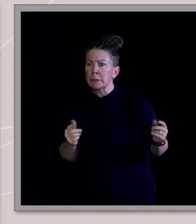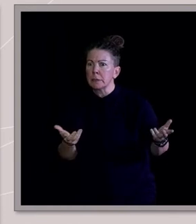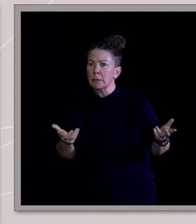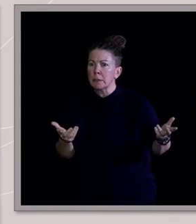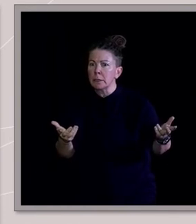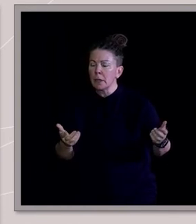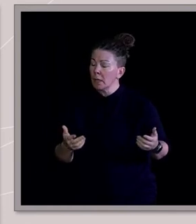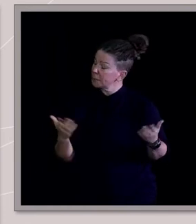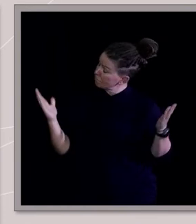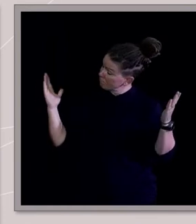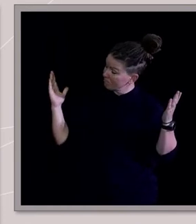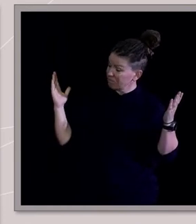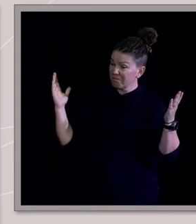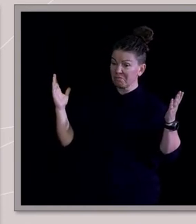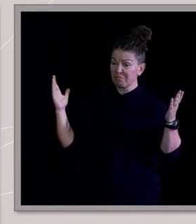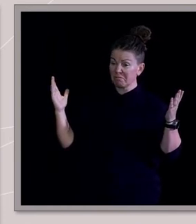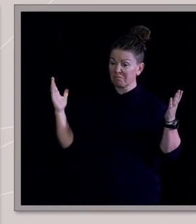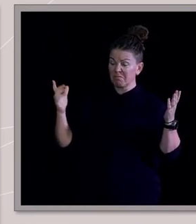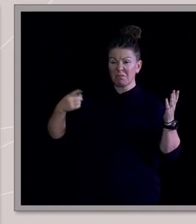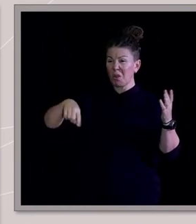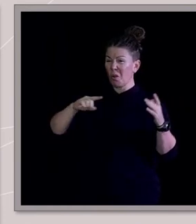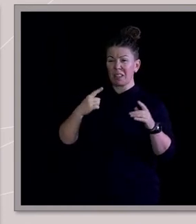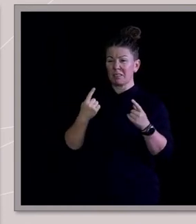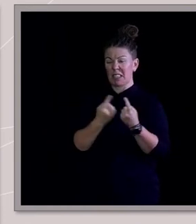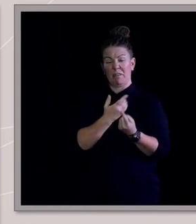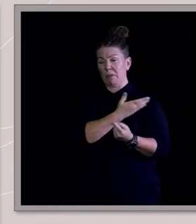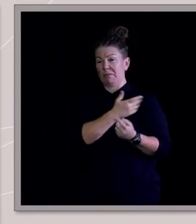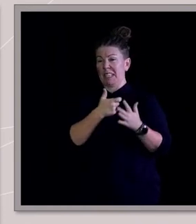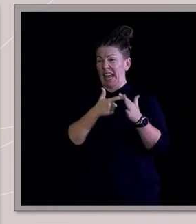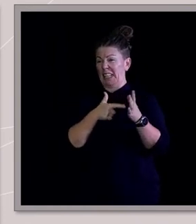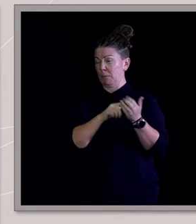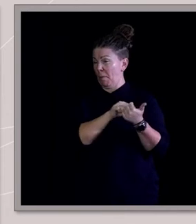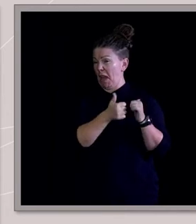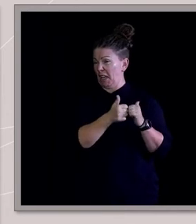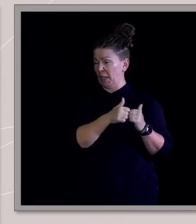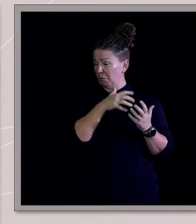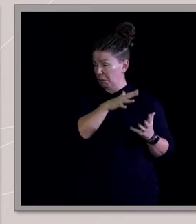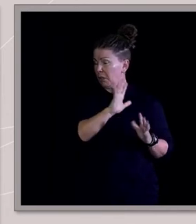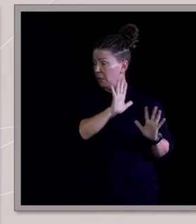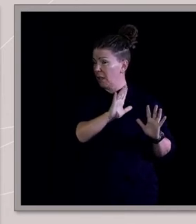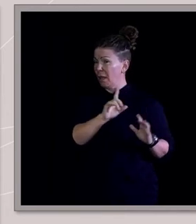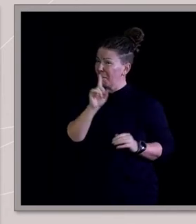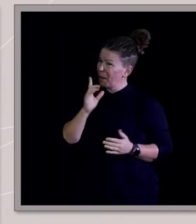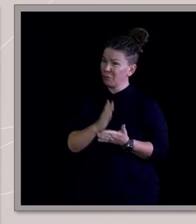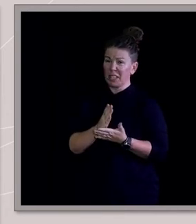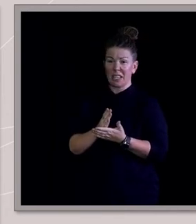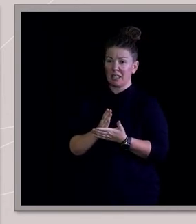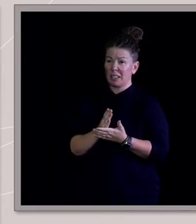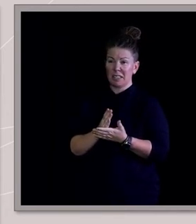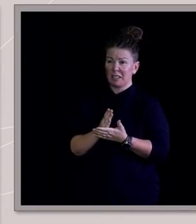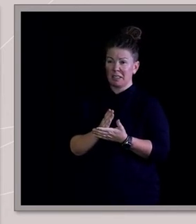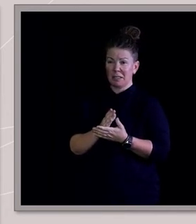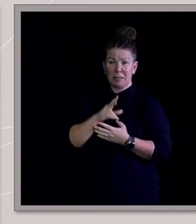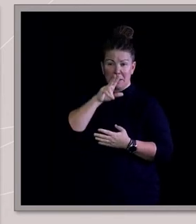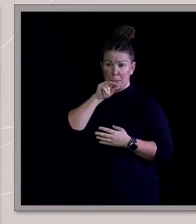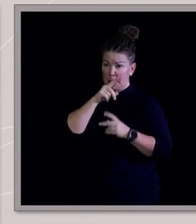And I said, look, there's all that stuff with Kate, but really what's going on here is I'm not sure about the whole speaking